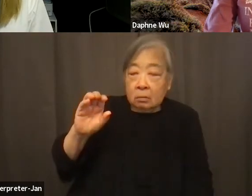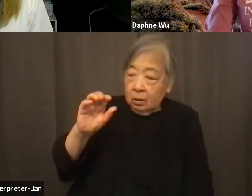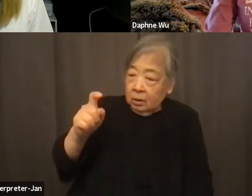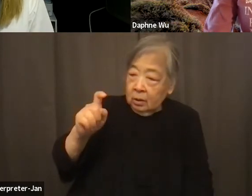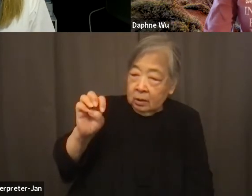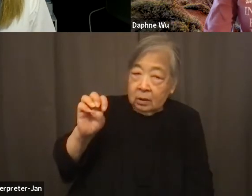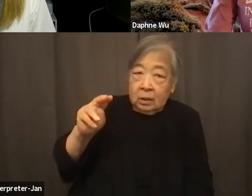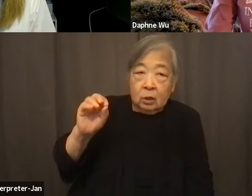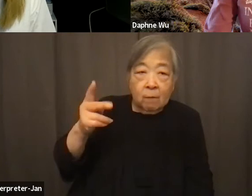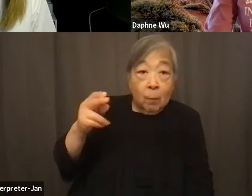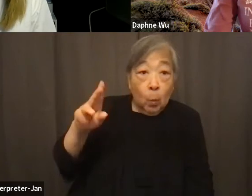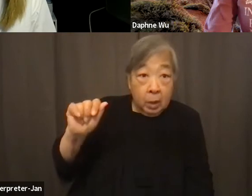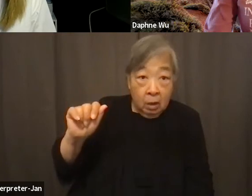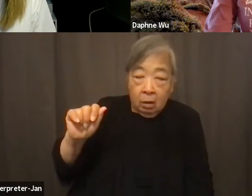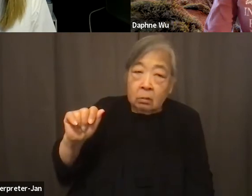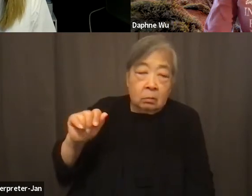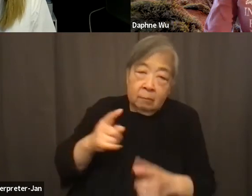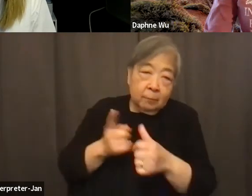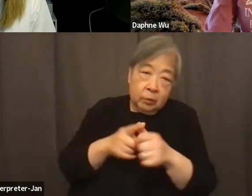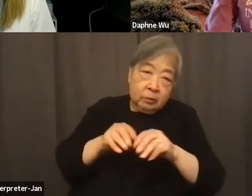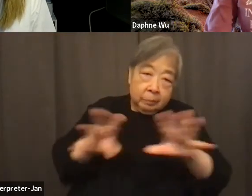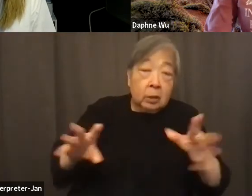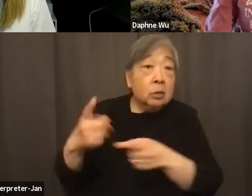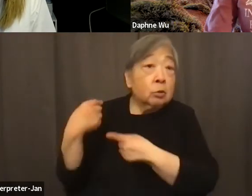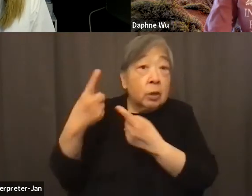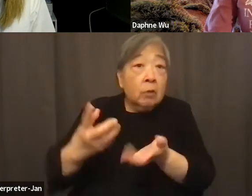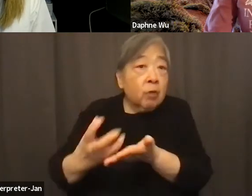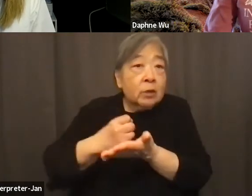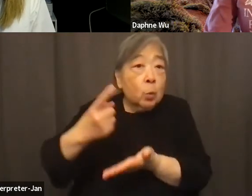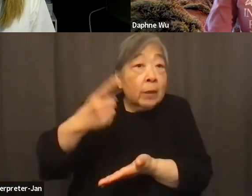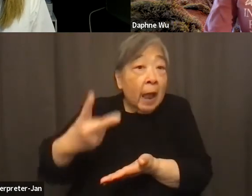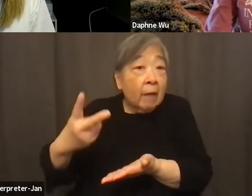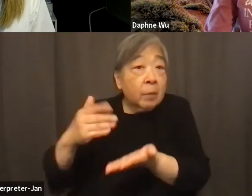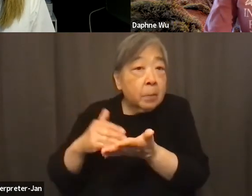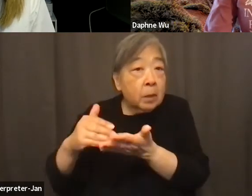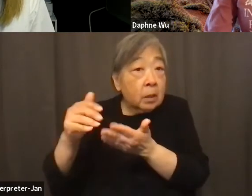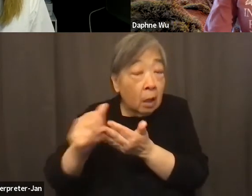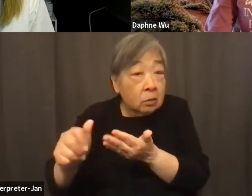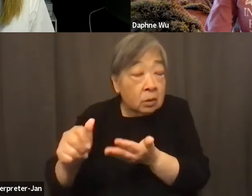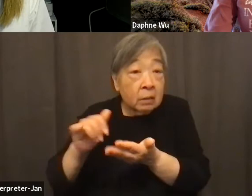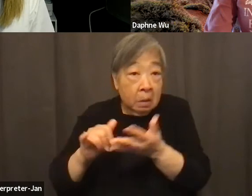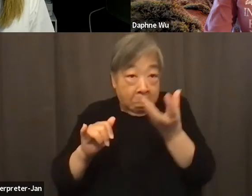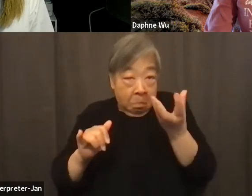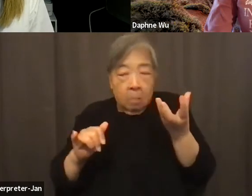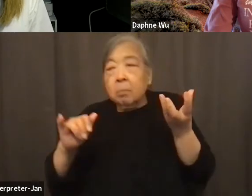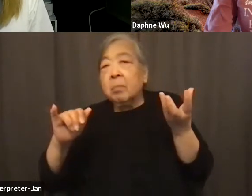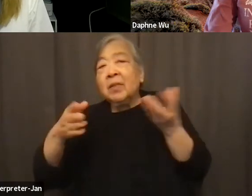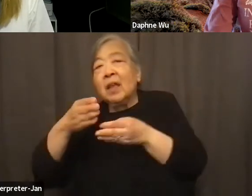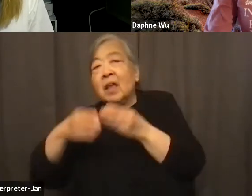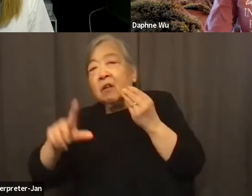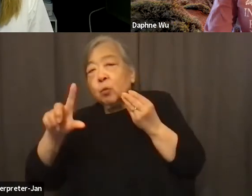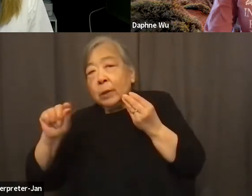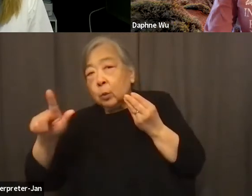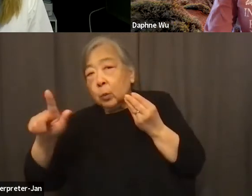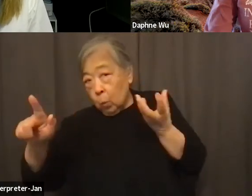so, to date, we've raised one and a half million dollars. And we're committing that by the end of 2021, we will